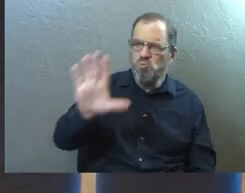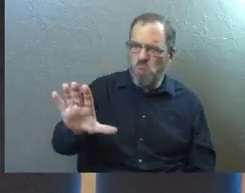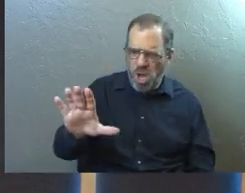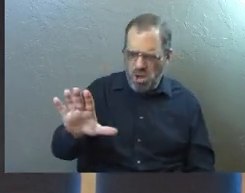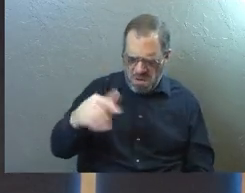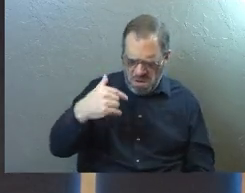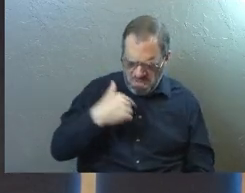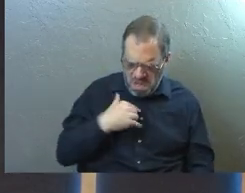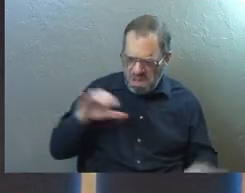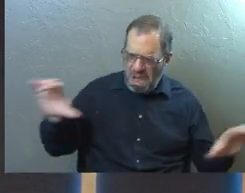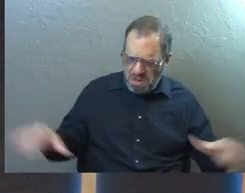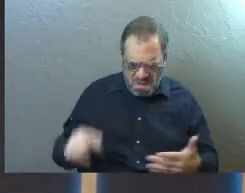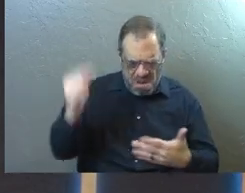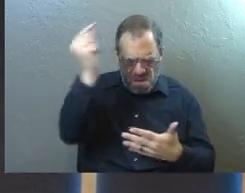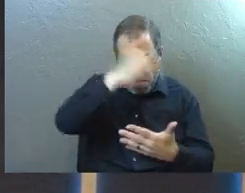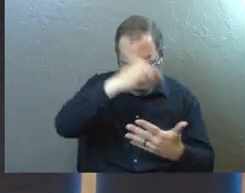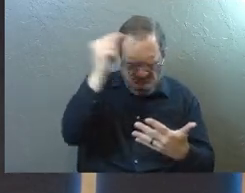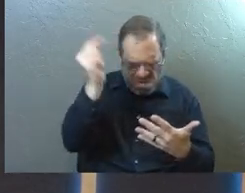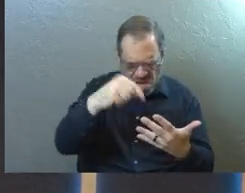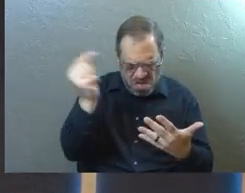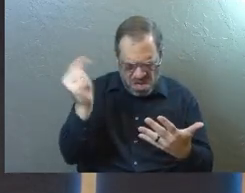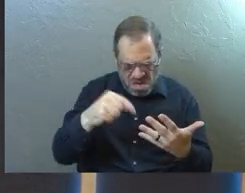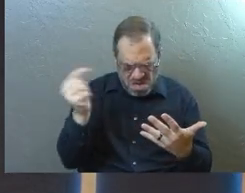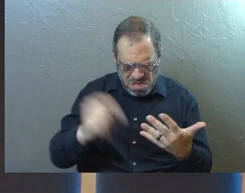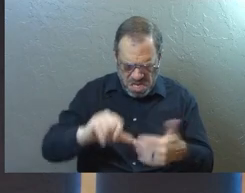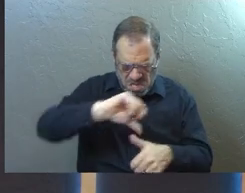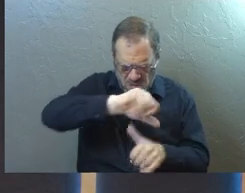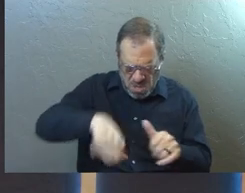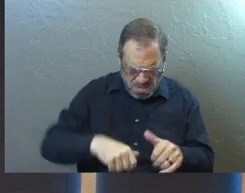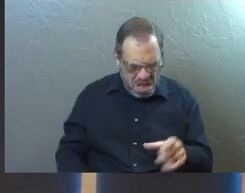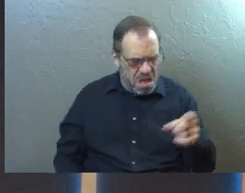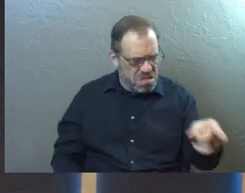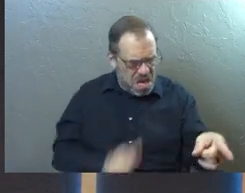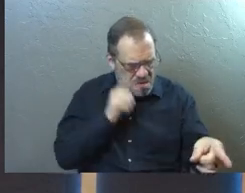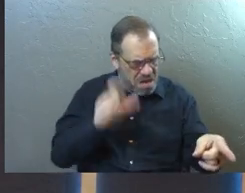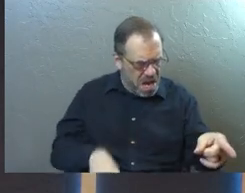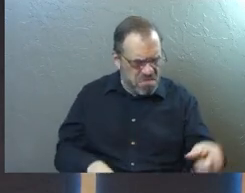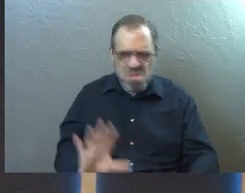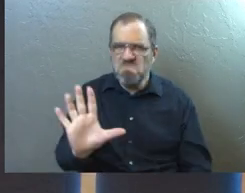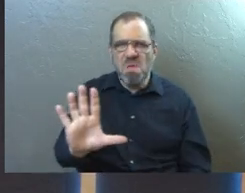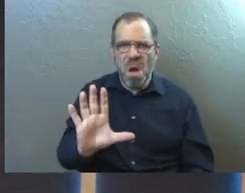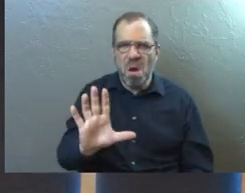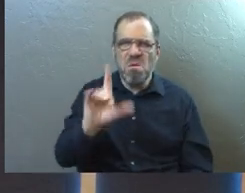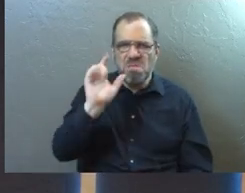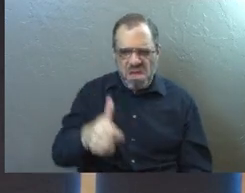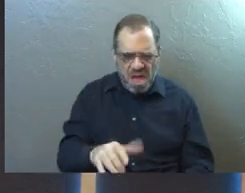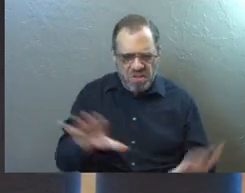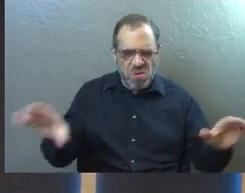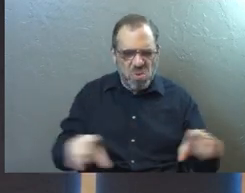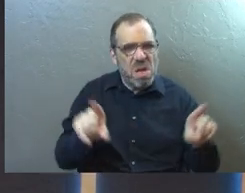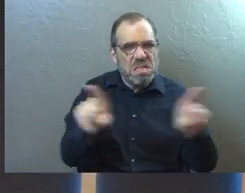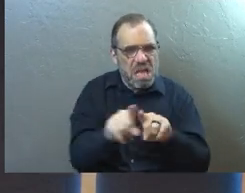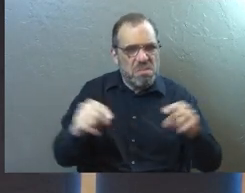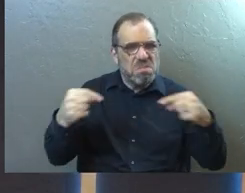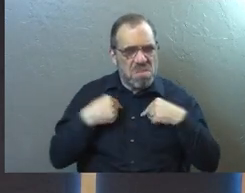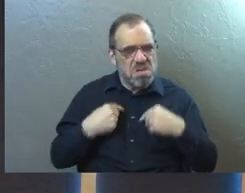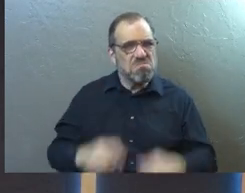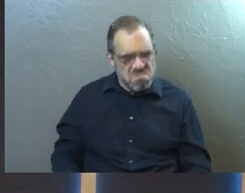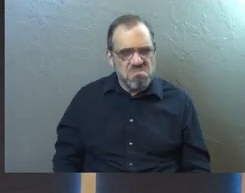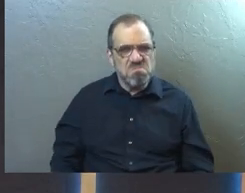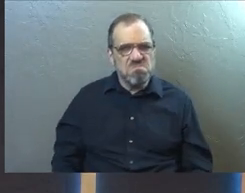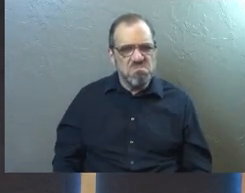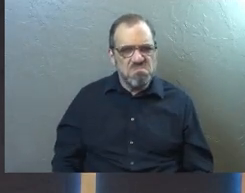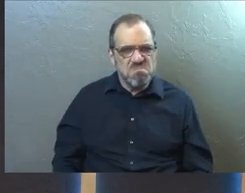happening is we had to do all this stuff. It's not fair that they don't have to. So we want them to do all of this as well,